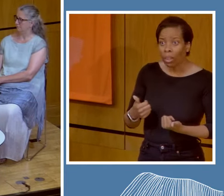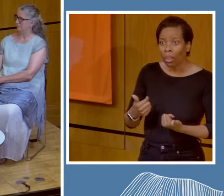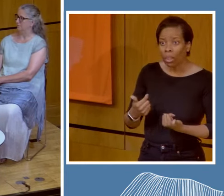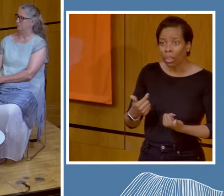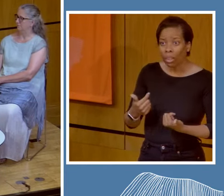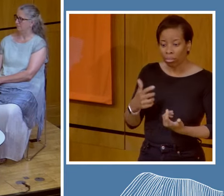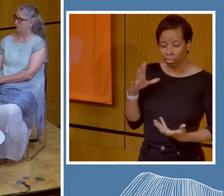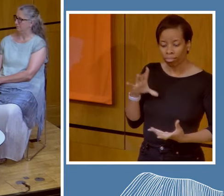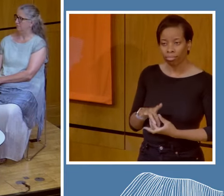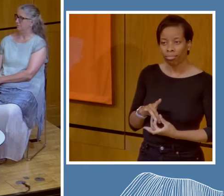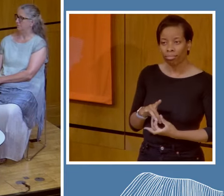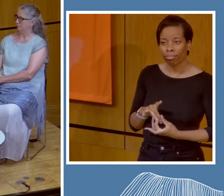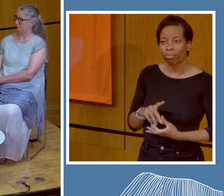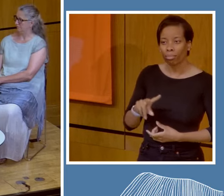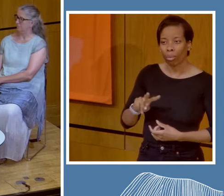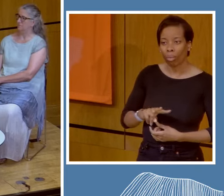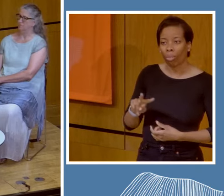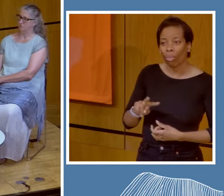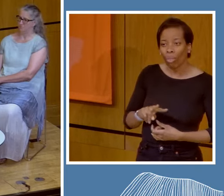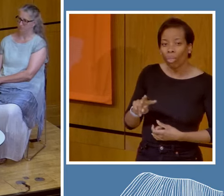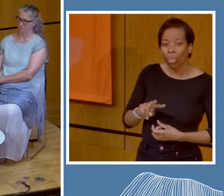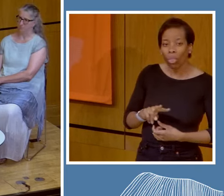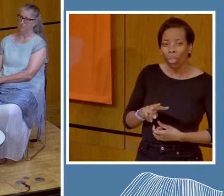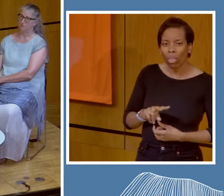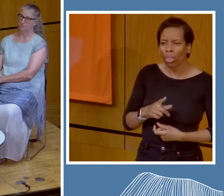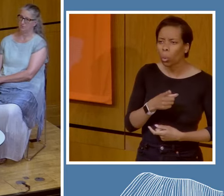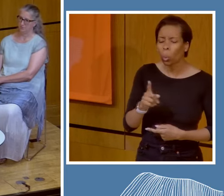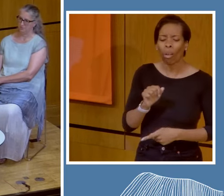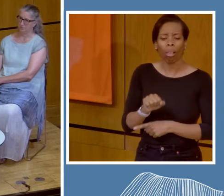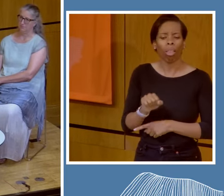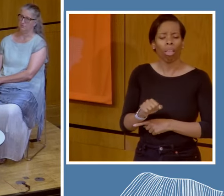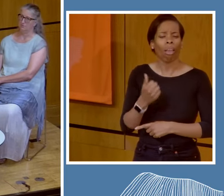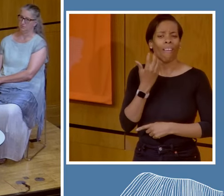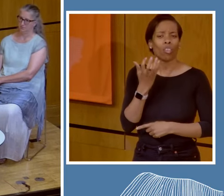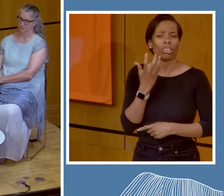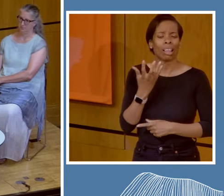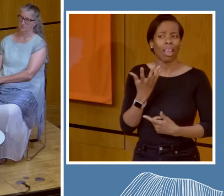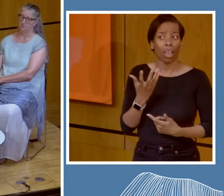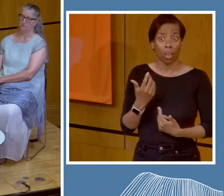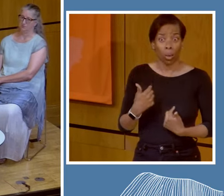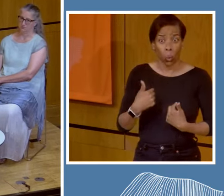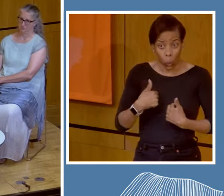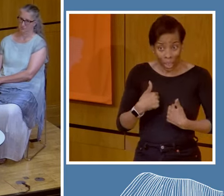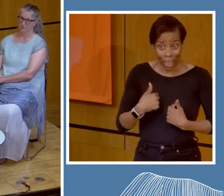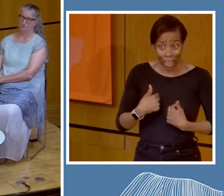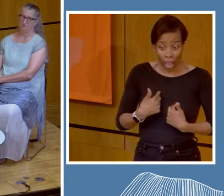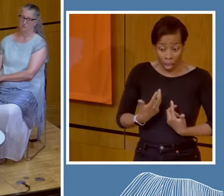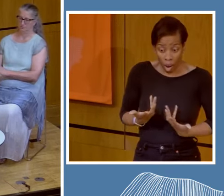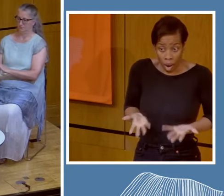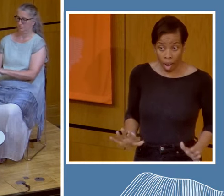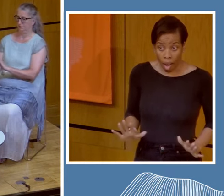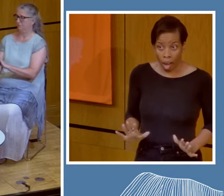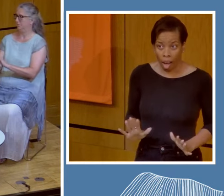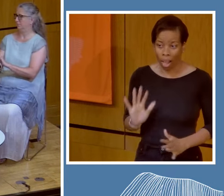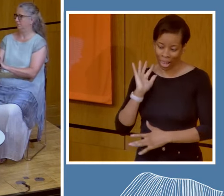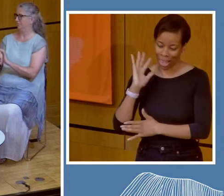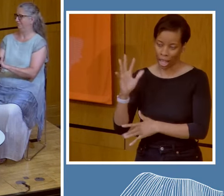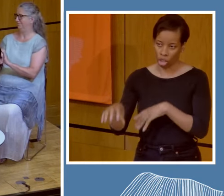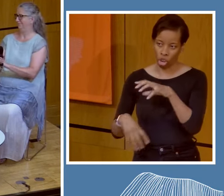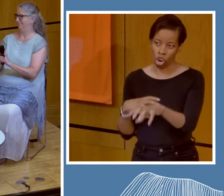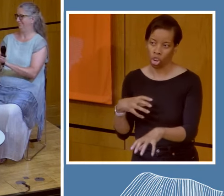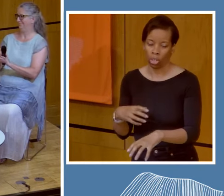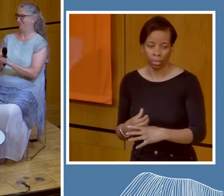completely and utterly interconnected. And we forget about that. We are nature. So I want to thank you for your question.